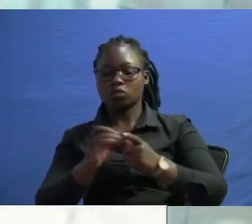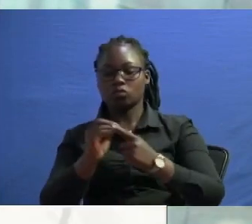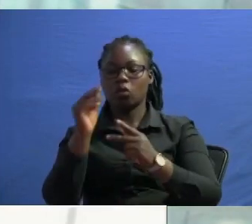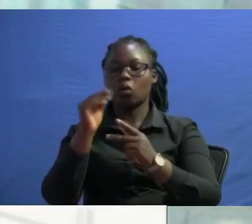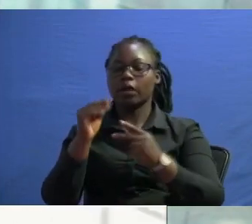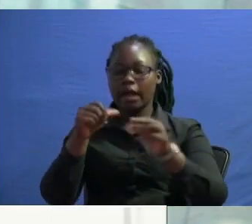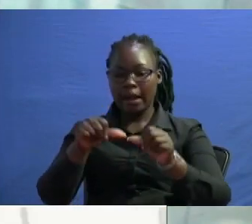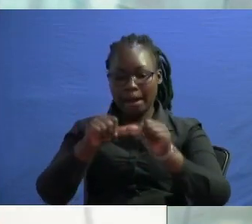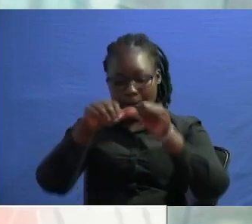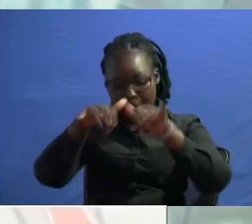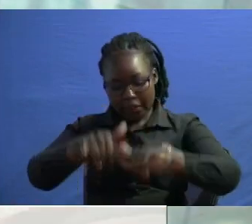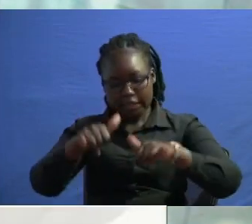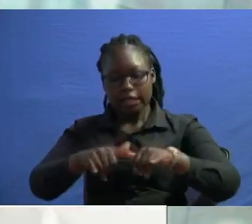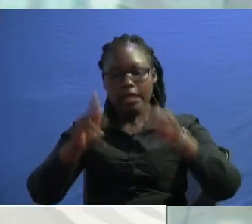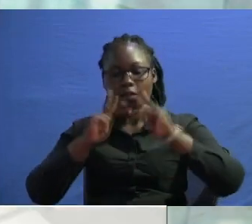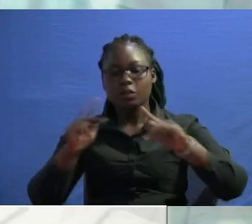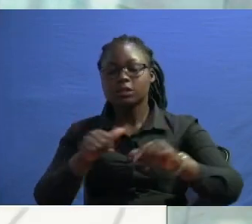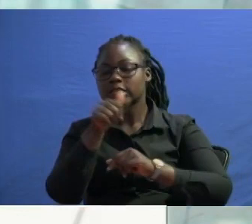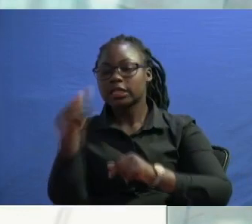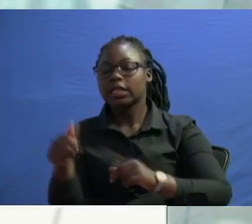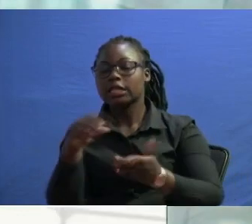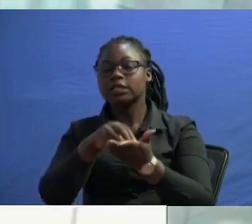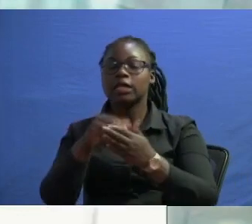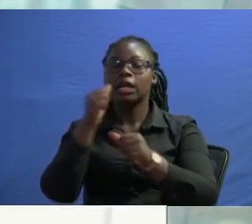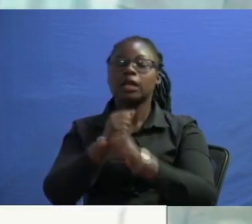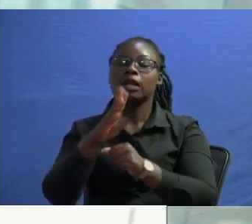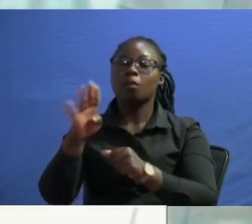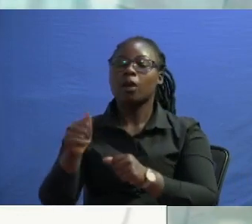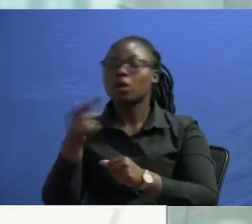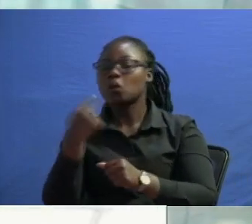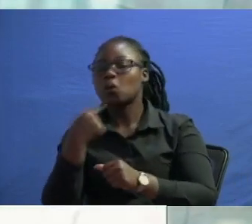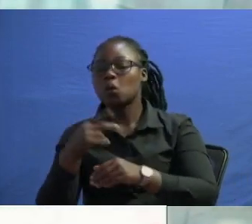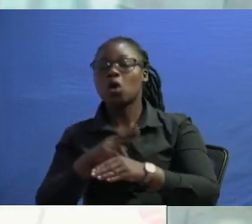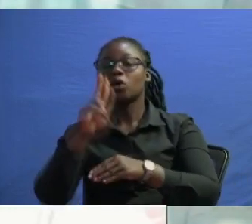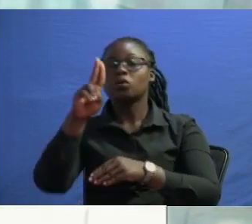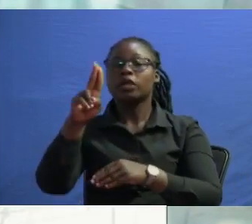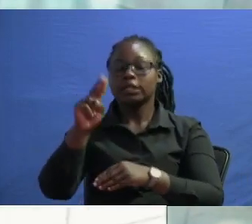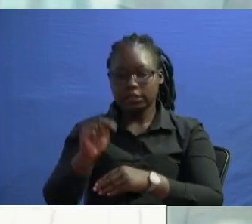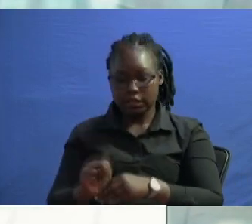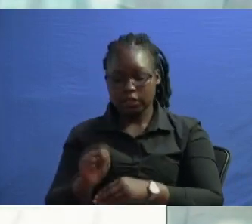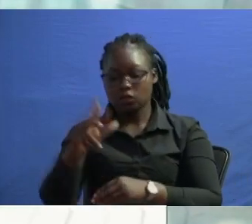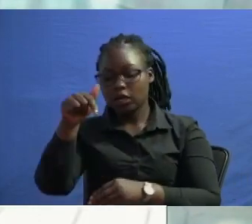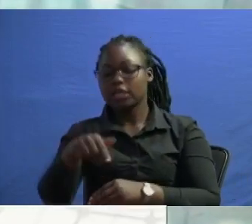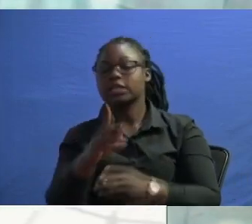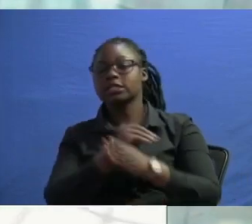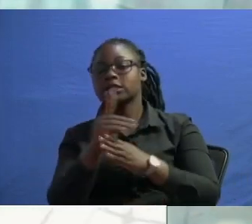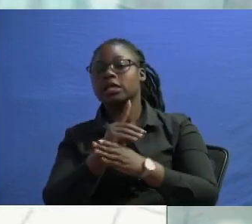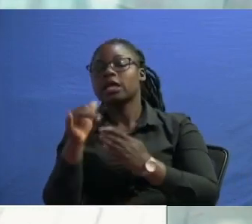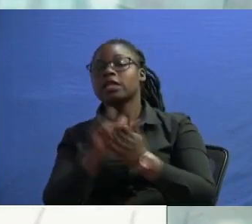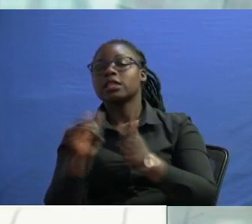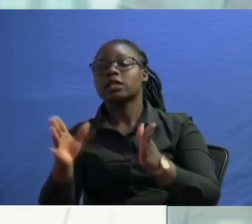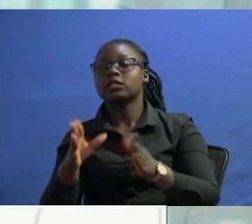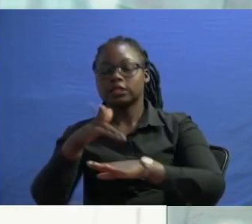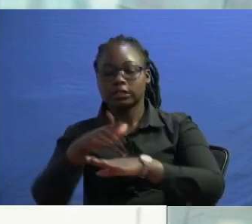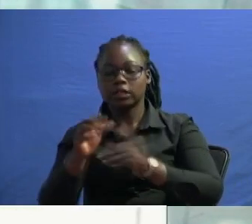peace in another state it has to be done by the united nations and you know this one is actually a duty which is accorded by the